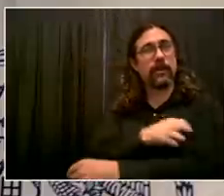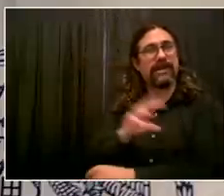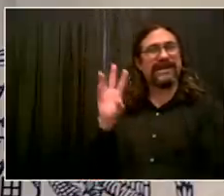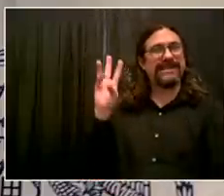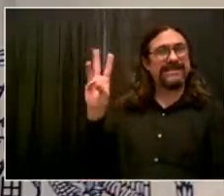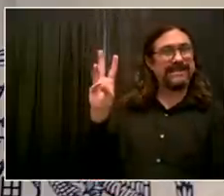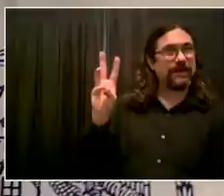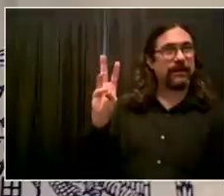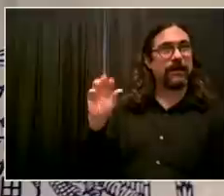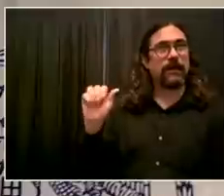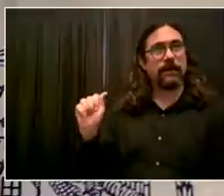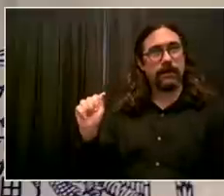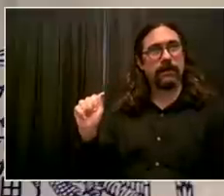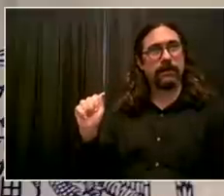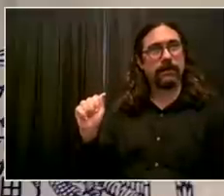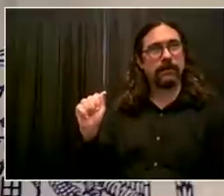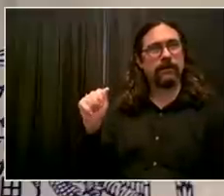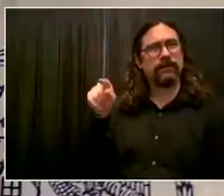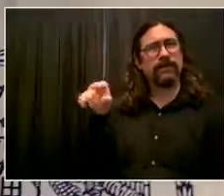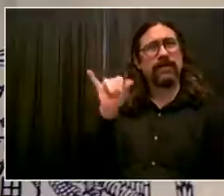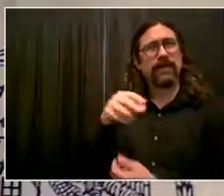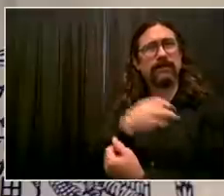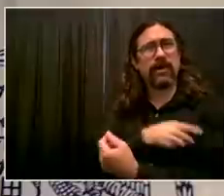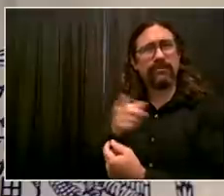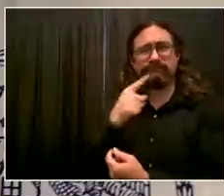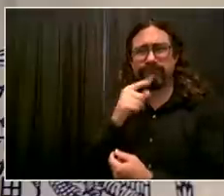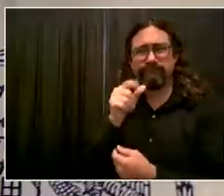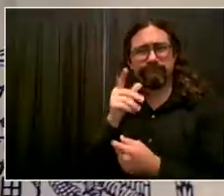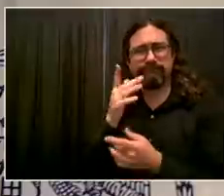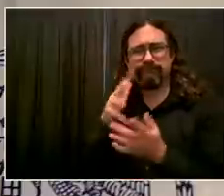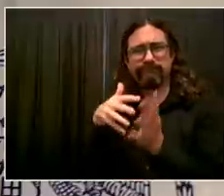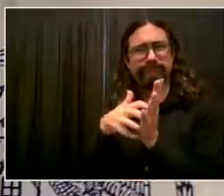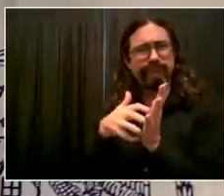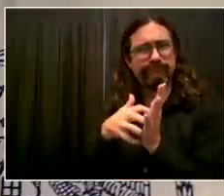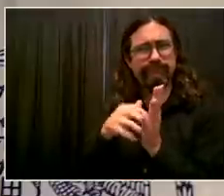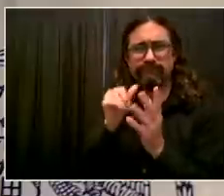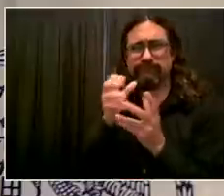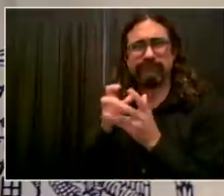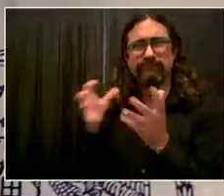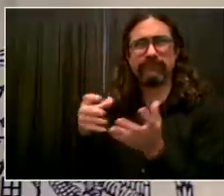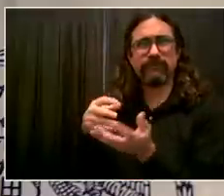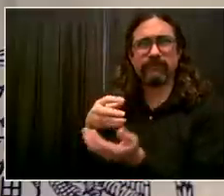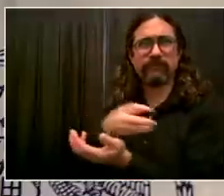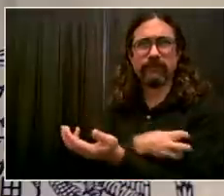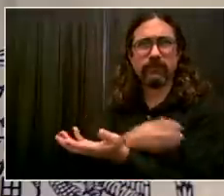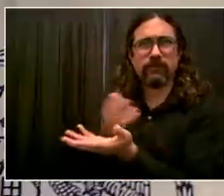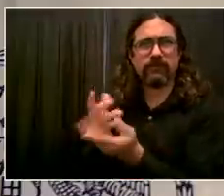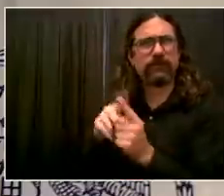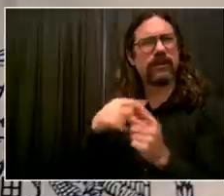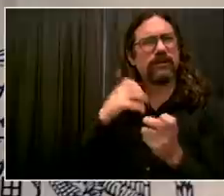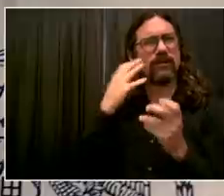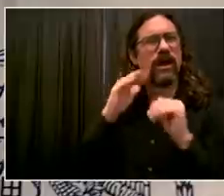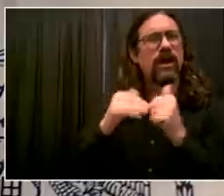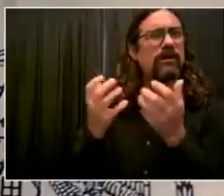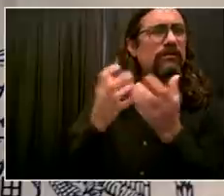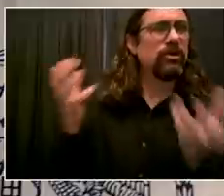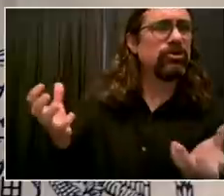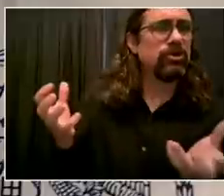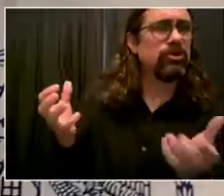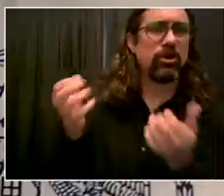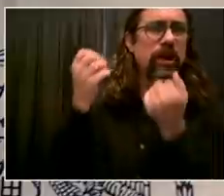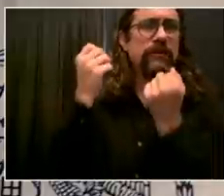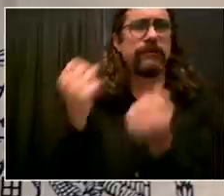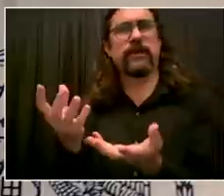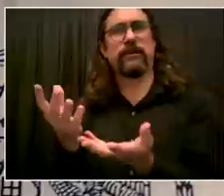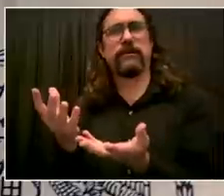estimated number of people that could be released under 6A? I'm not going to give you an estimated number. I'm going to give you an actual number when the process is